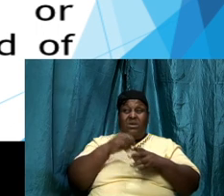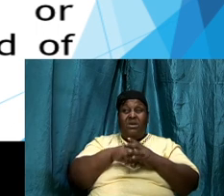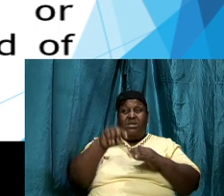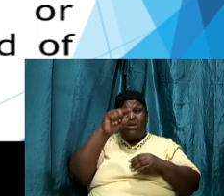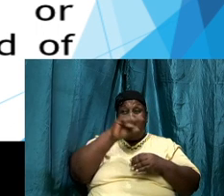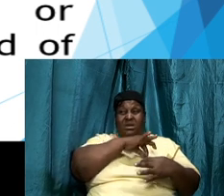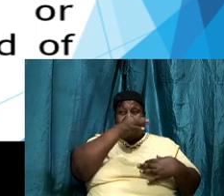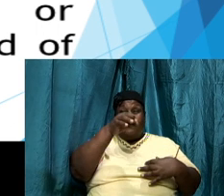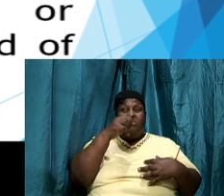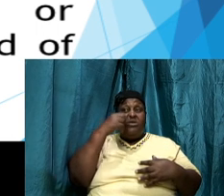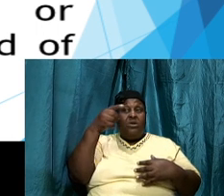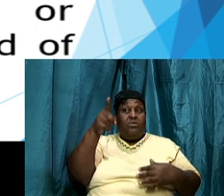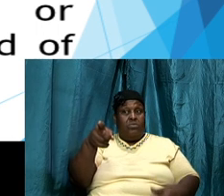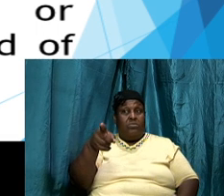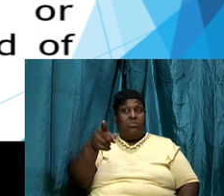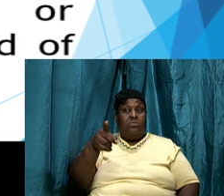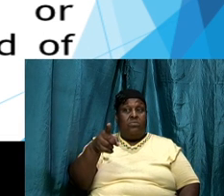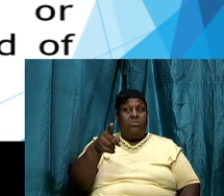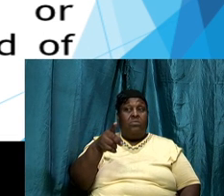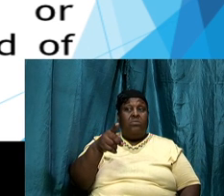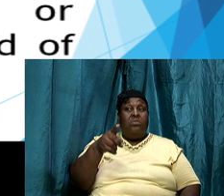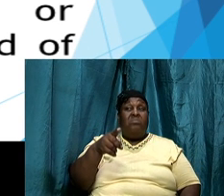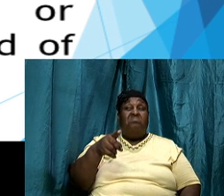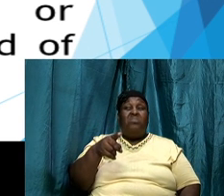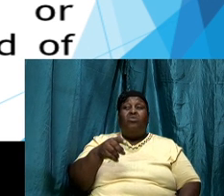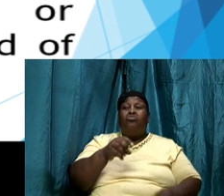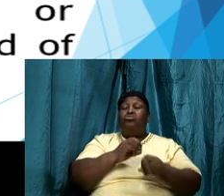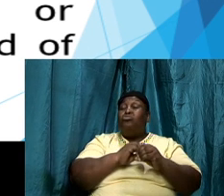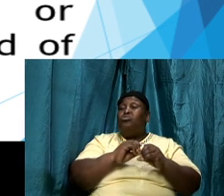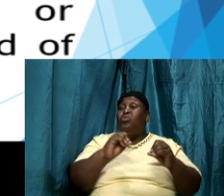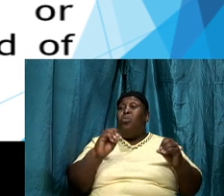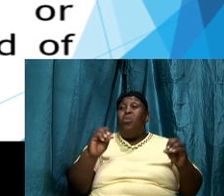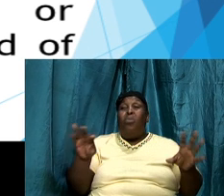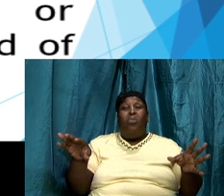you don't have it and therefore therefore you don't